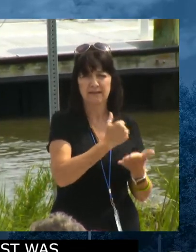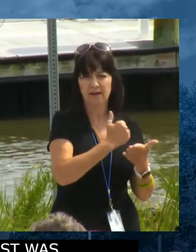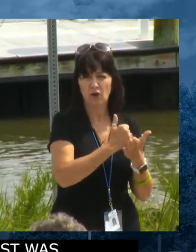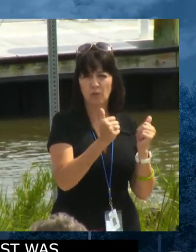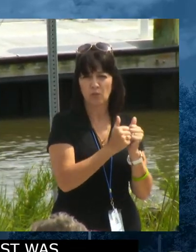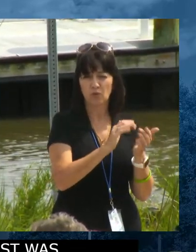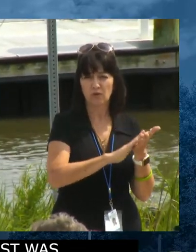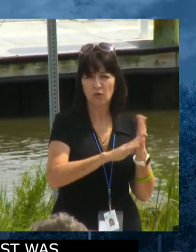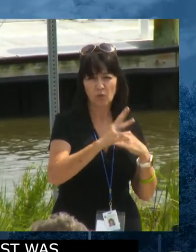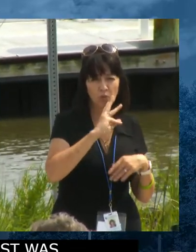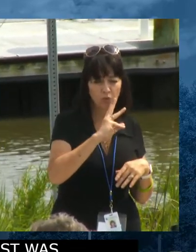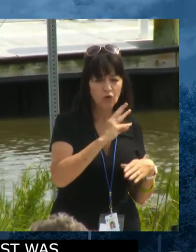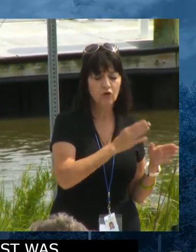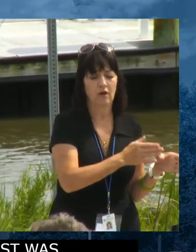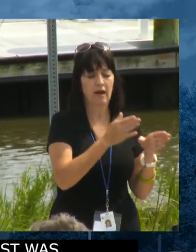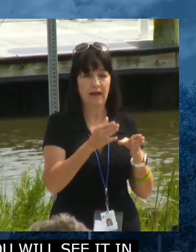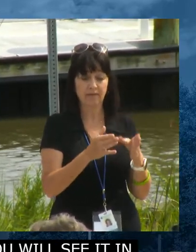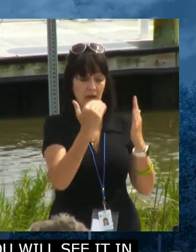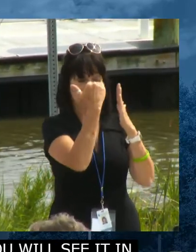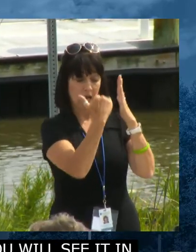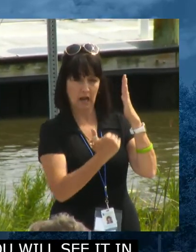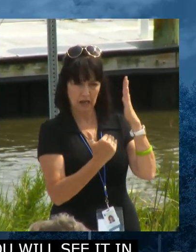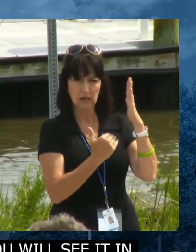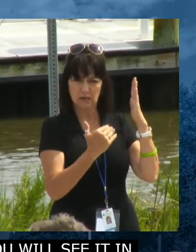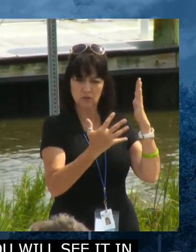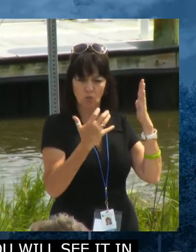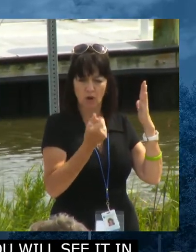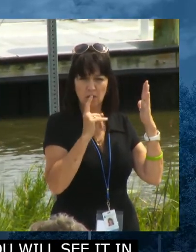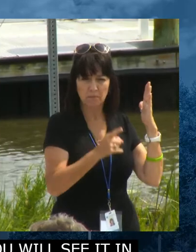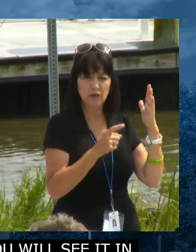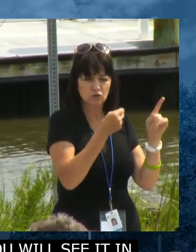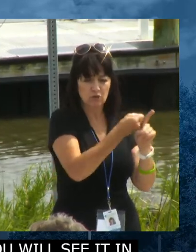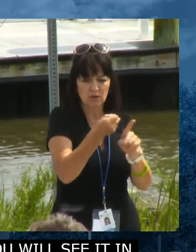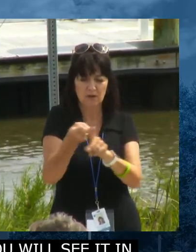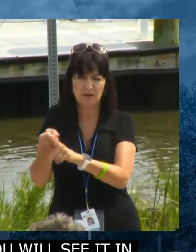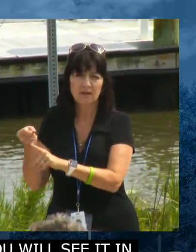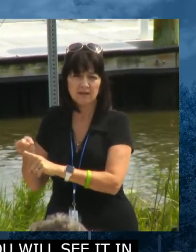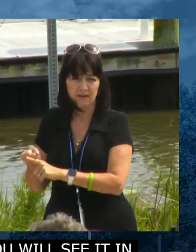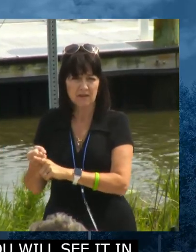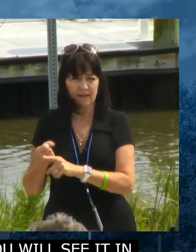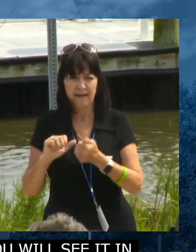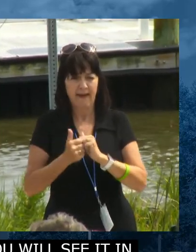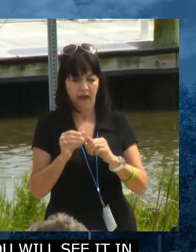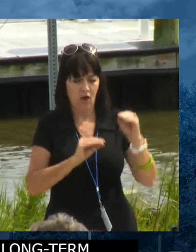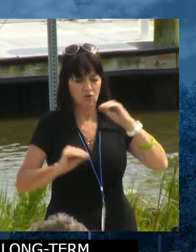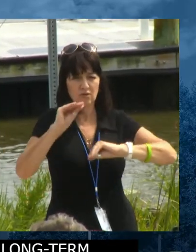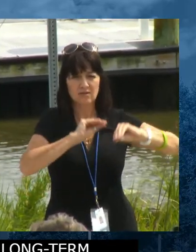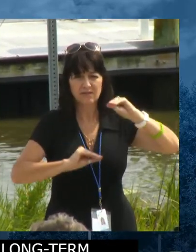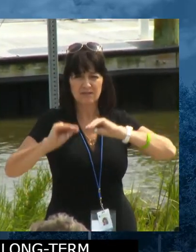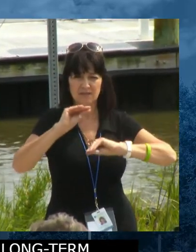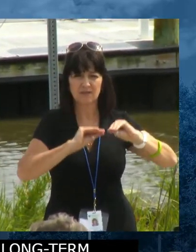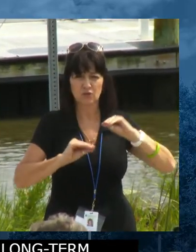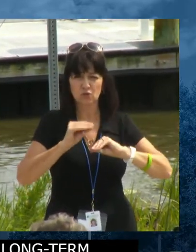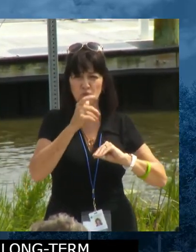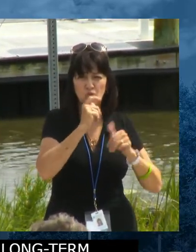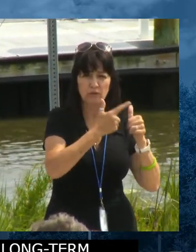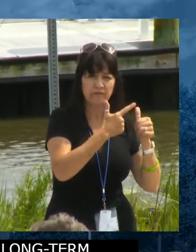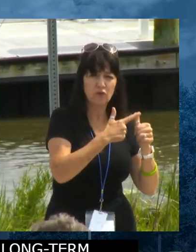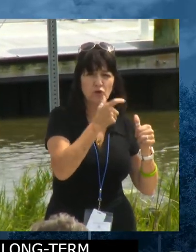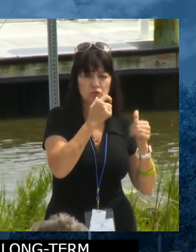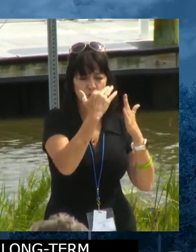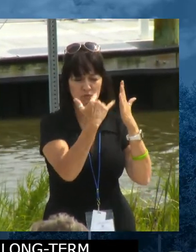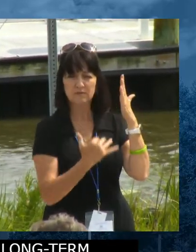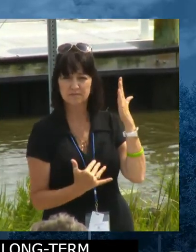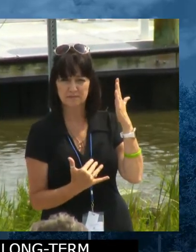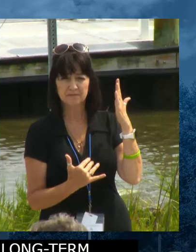to get to other communities. And so and the the Clean Water for Delaware Act and the Trust